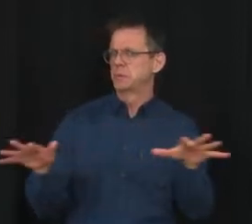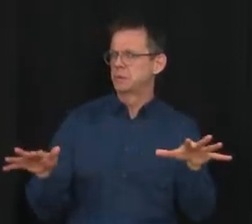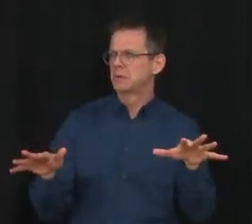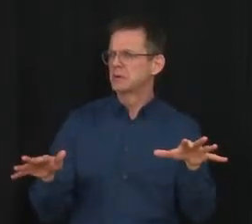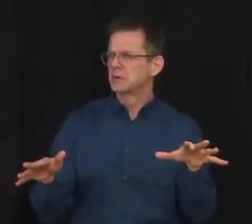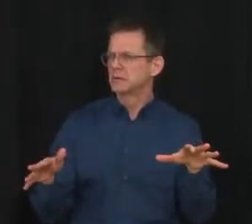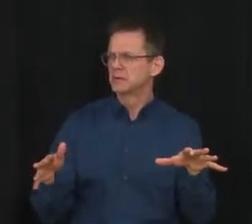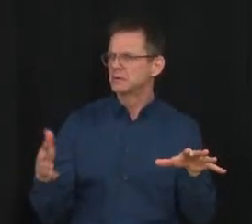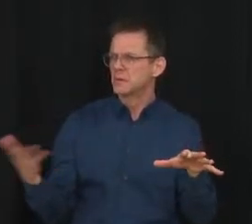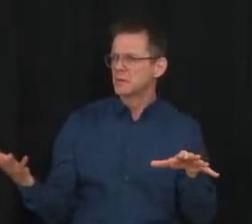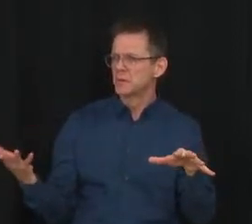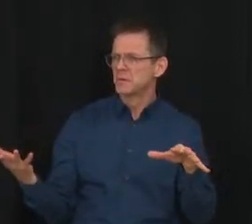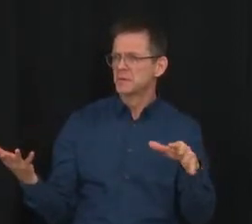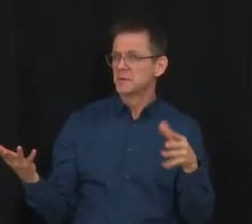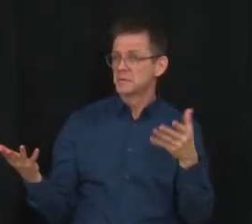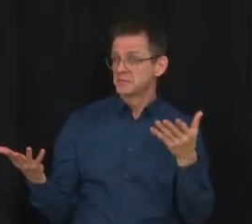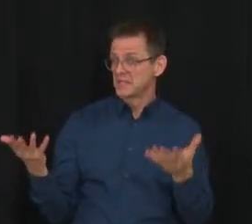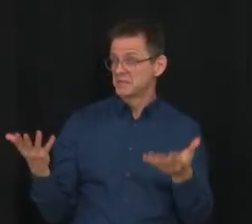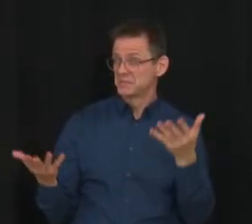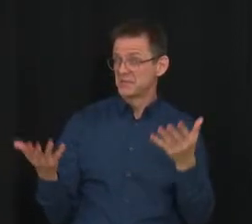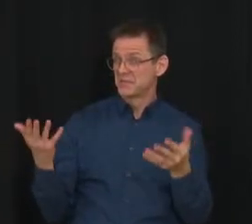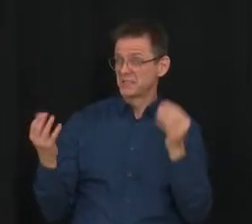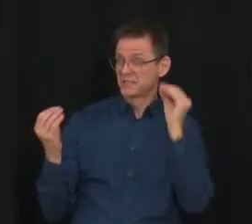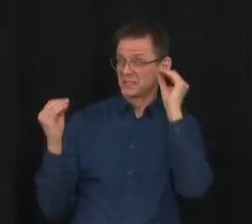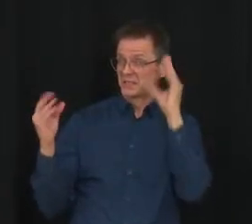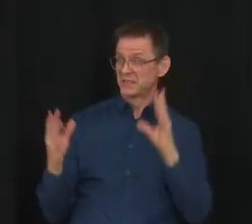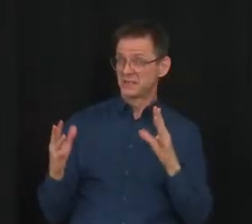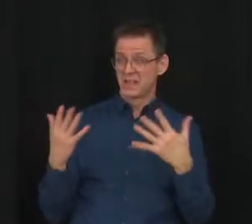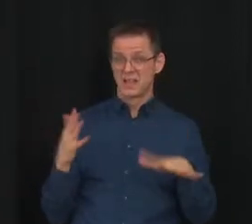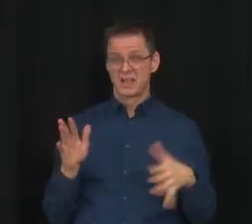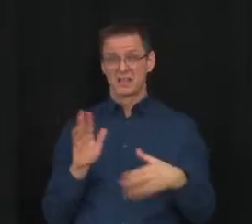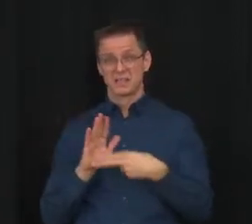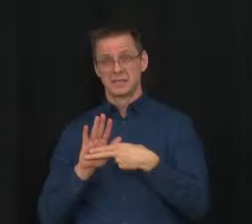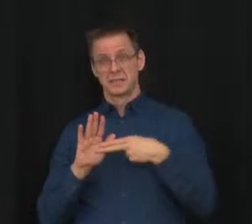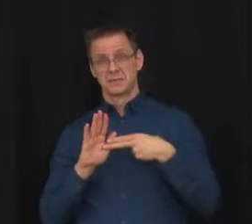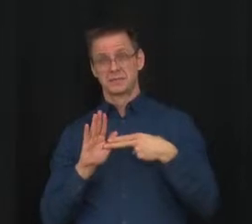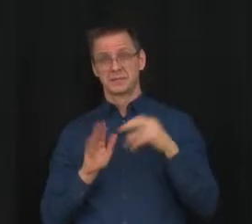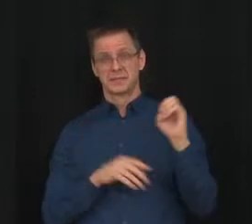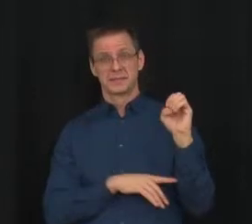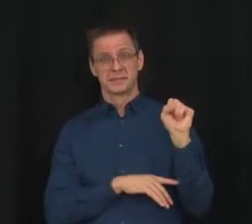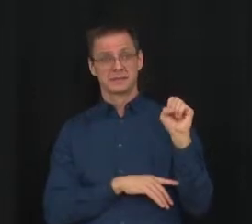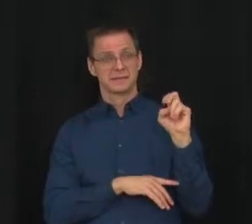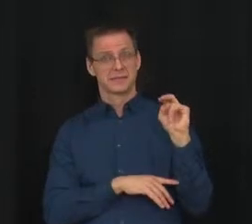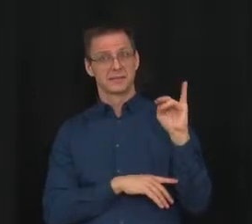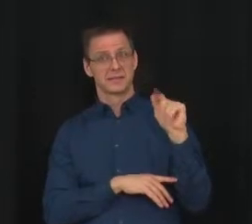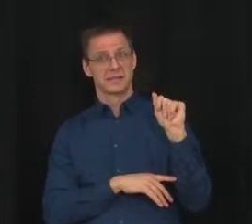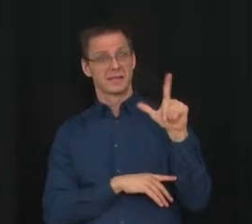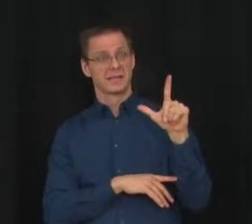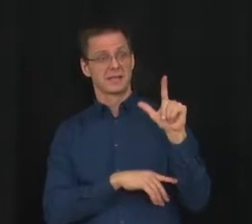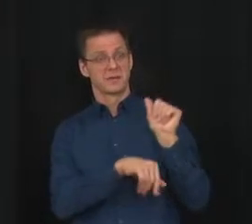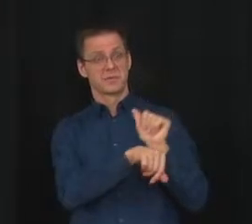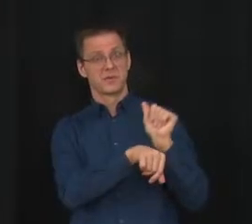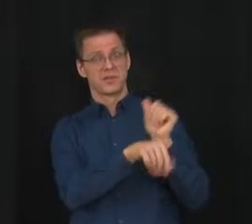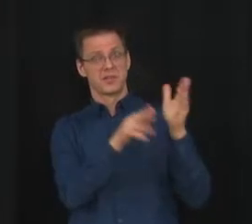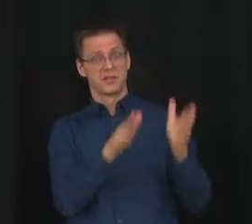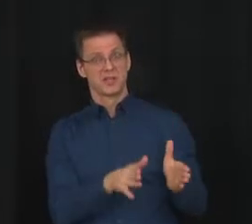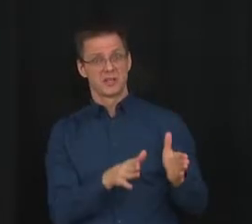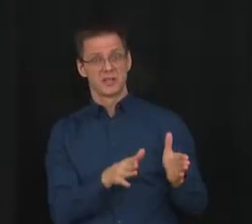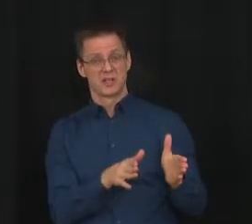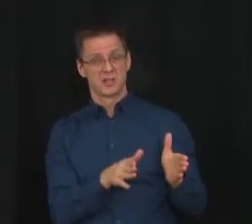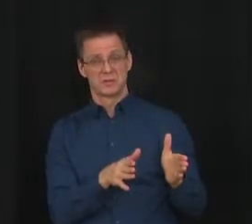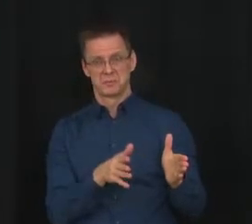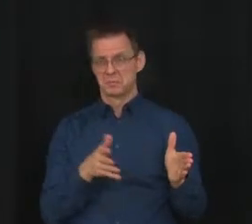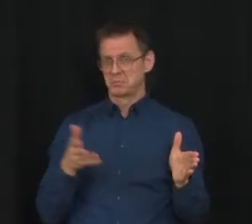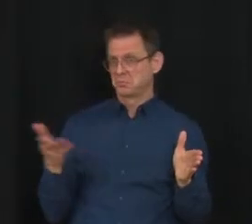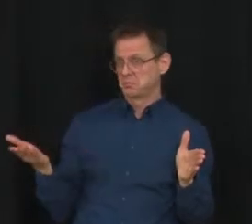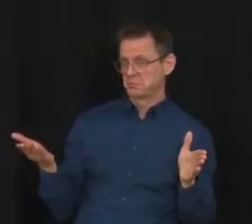might be declared essential workers already, and you've talked about that already. Could teachers be seen as essential workers who can go to work if they